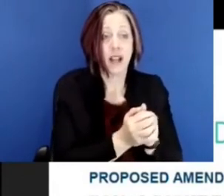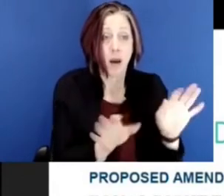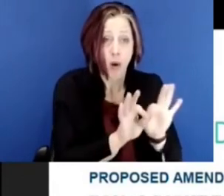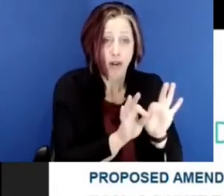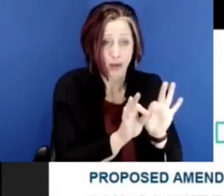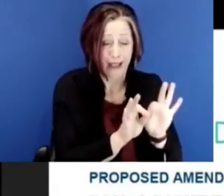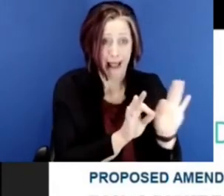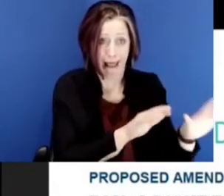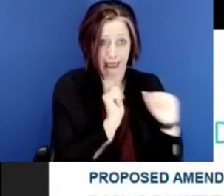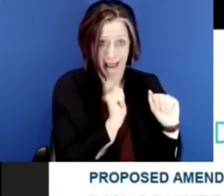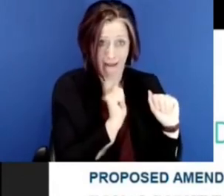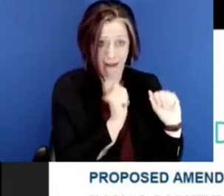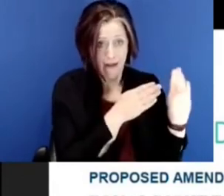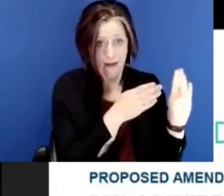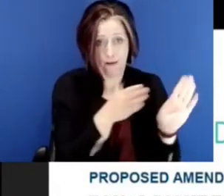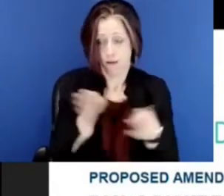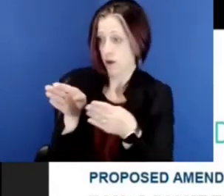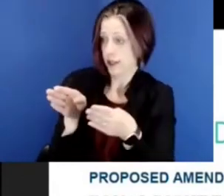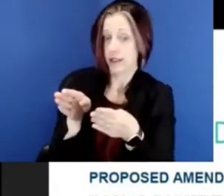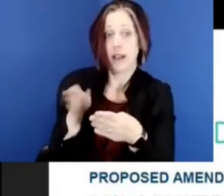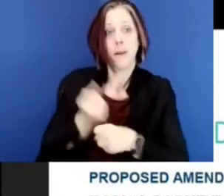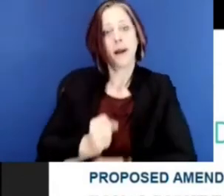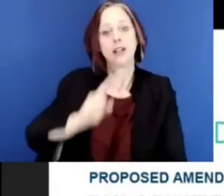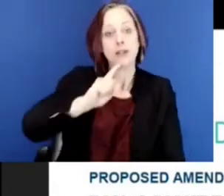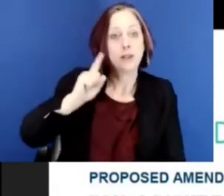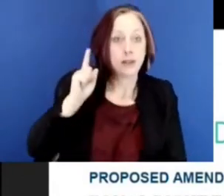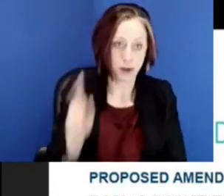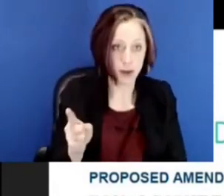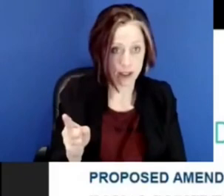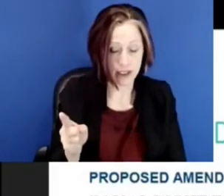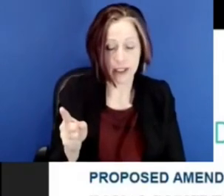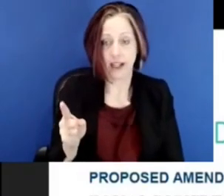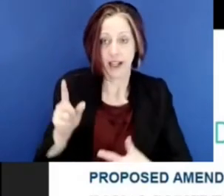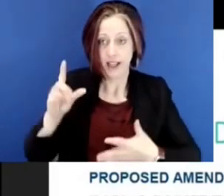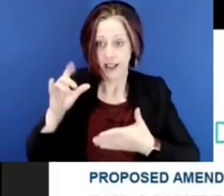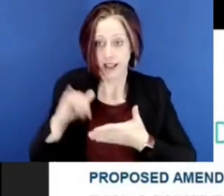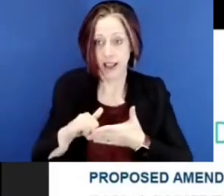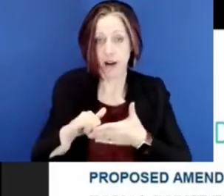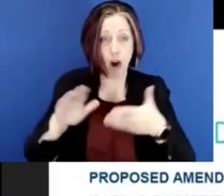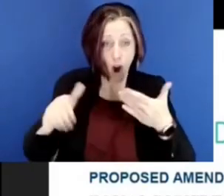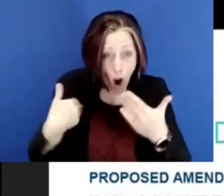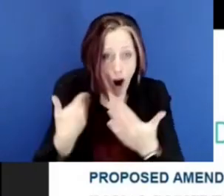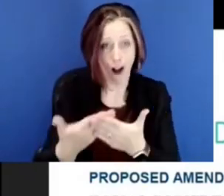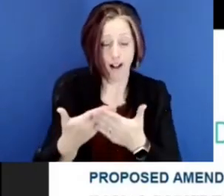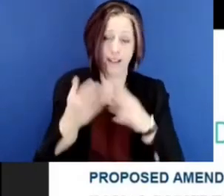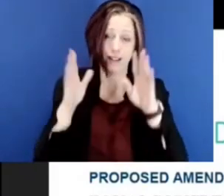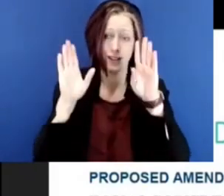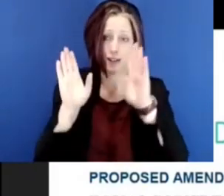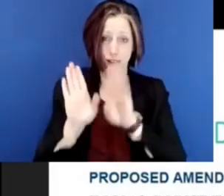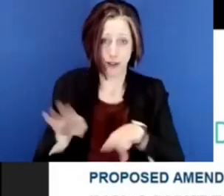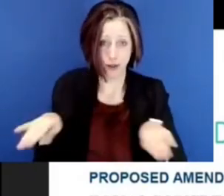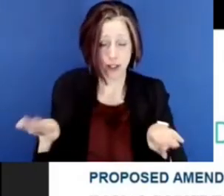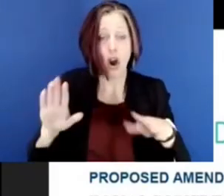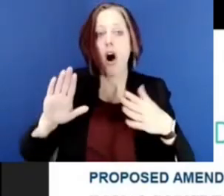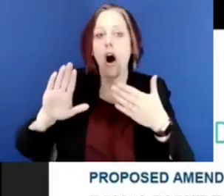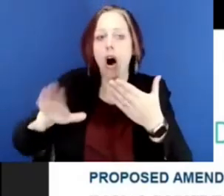We have to ensure that all children, all